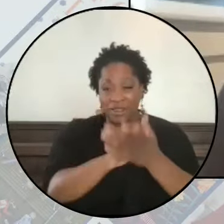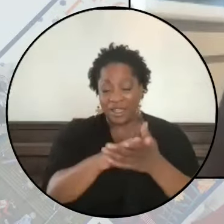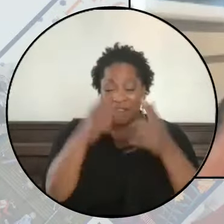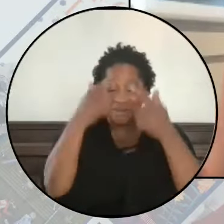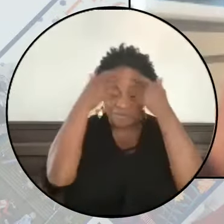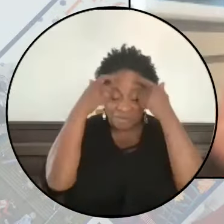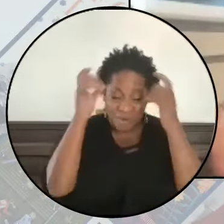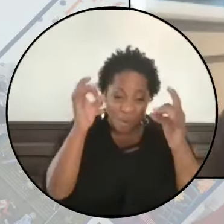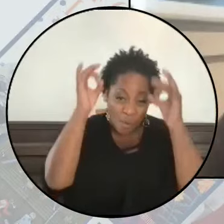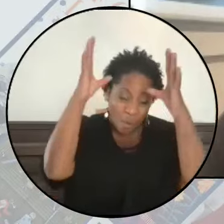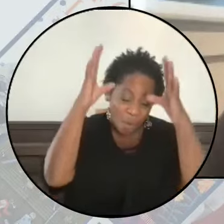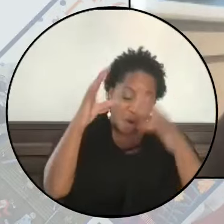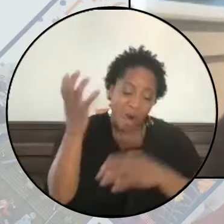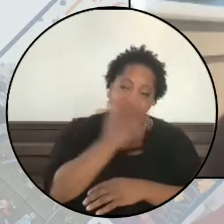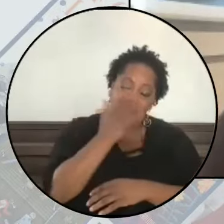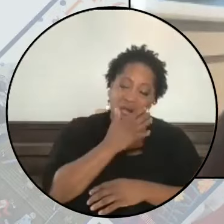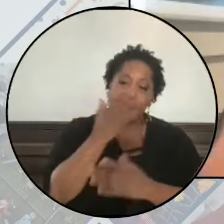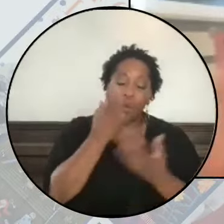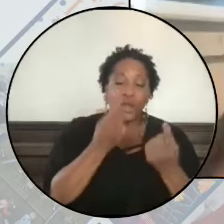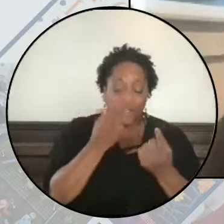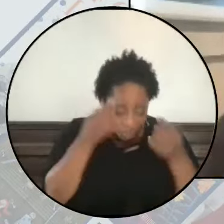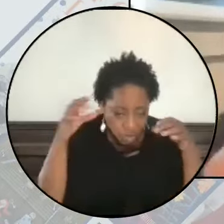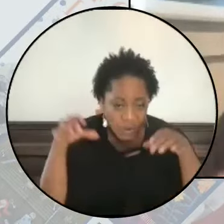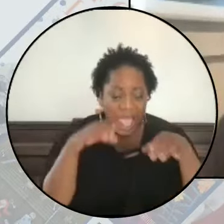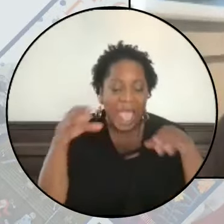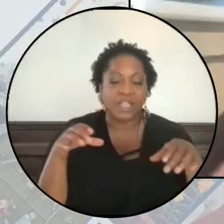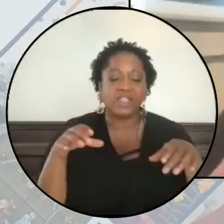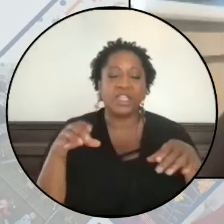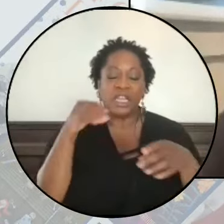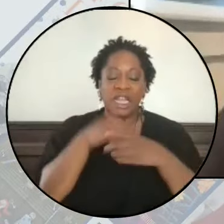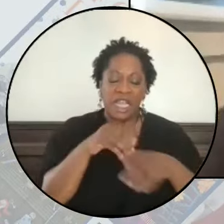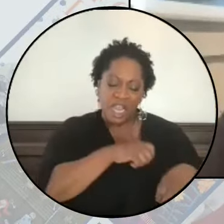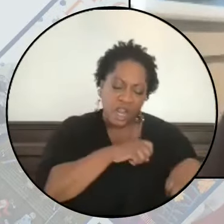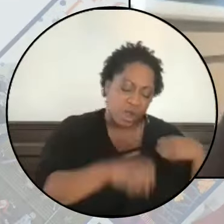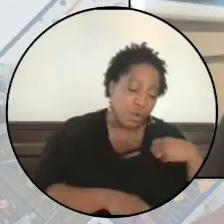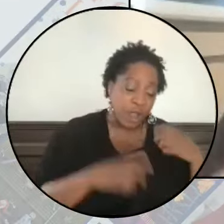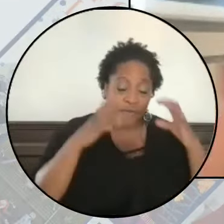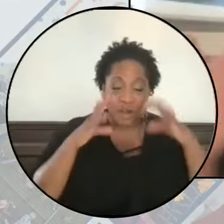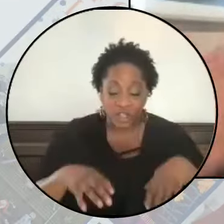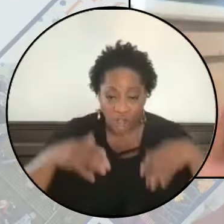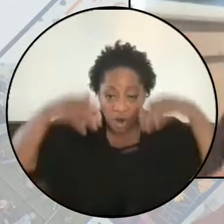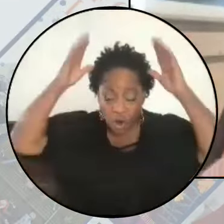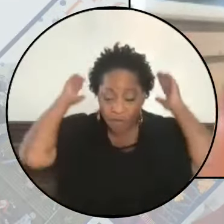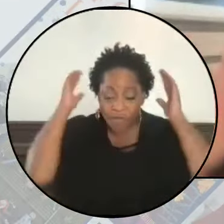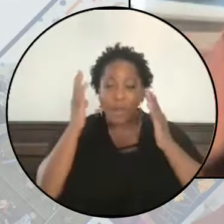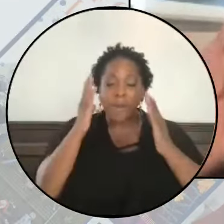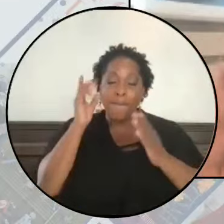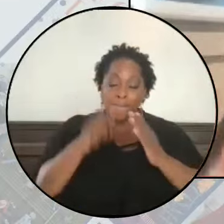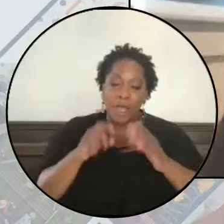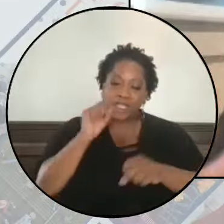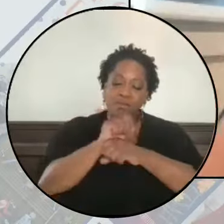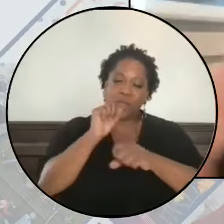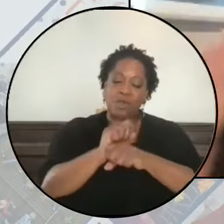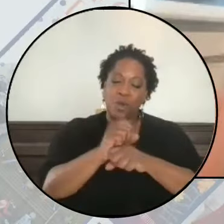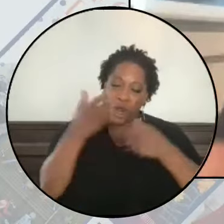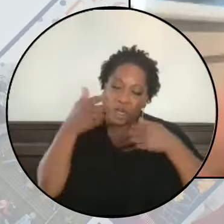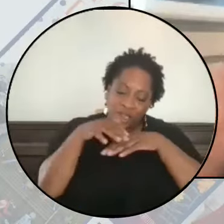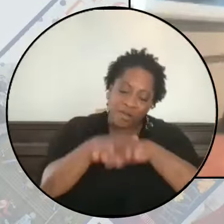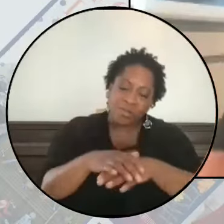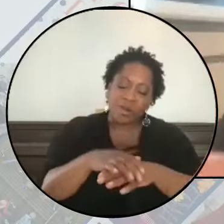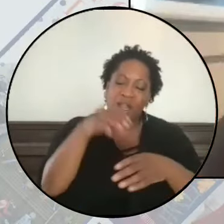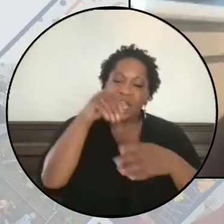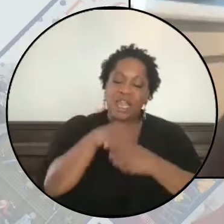and atrocity is action. It's in our grief, our shock, our overwhelm. All of it must be worked into and through